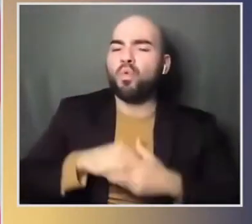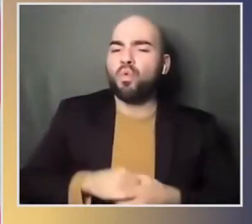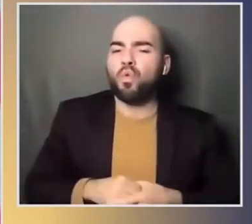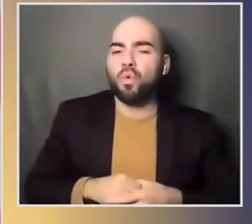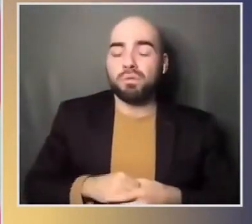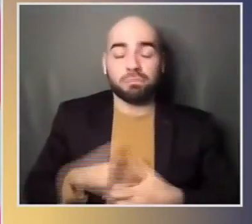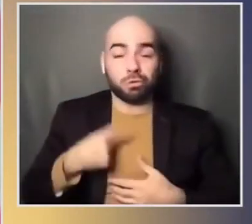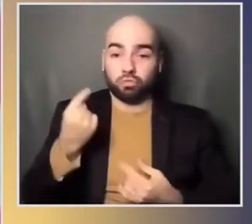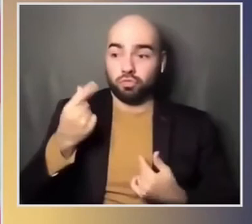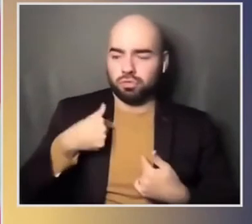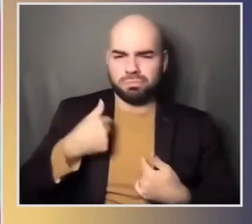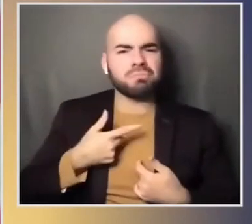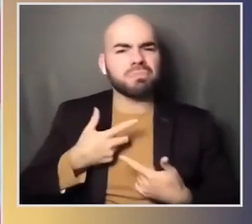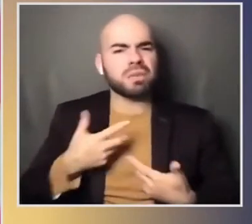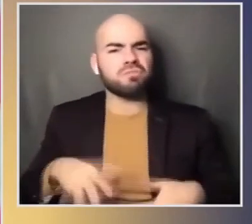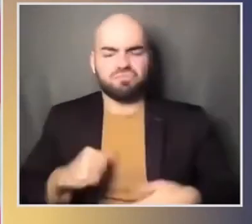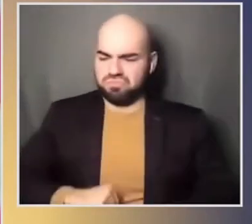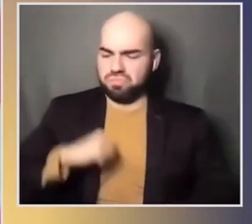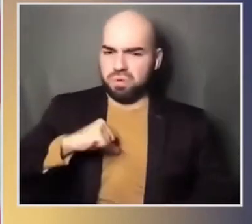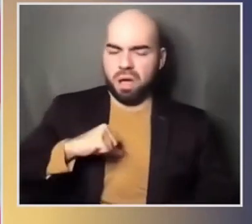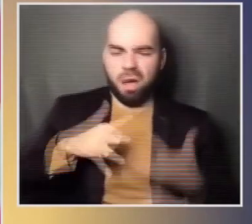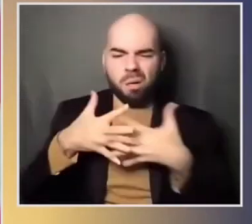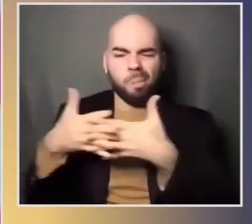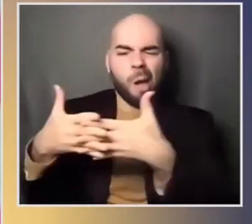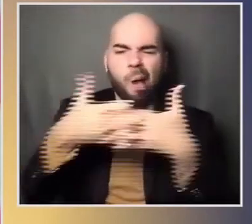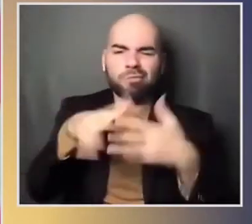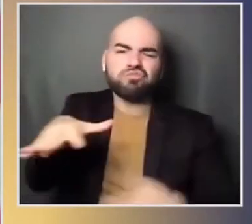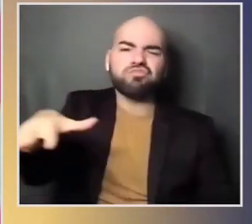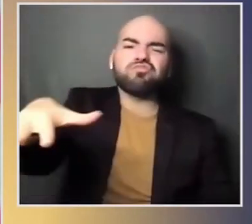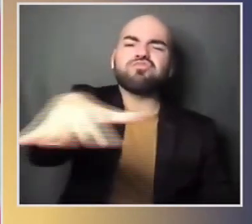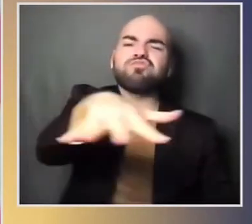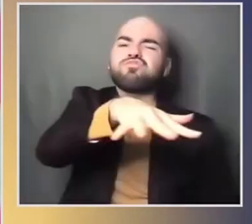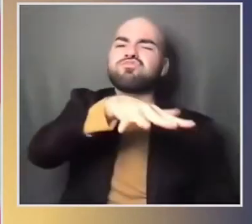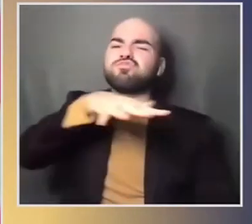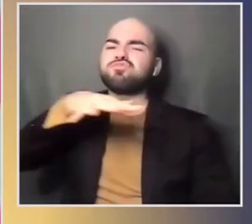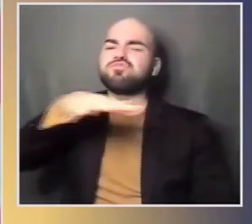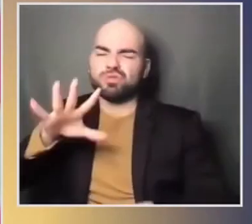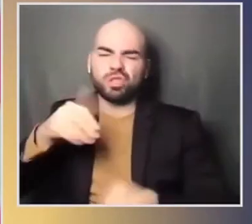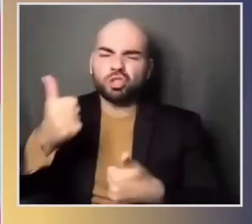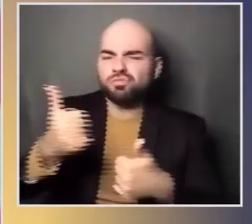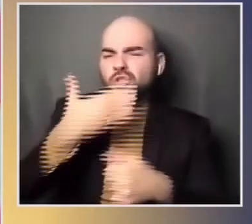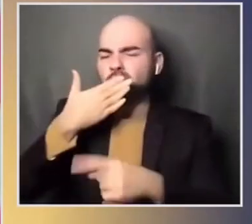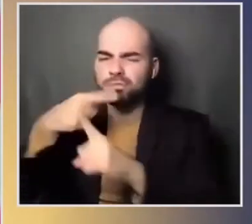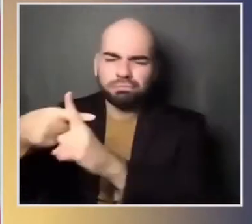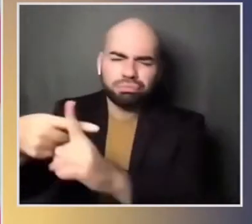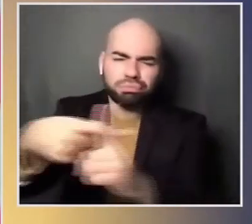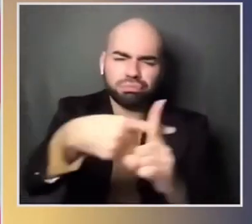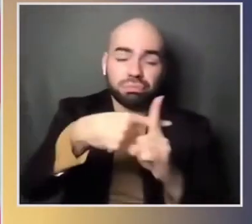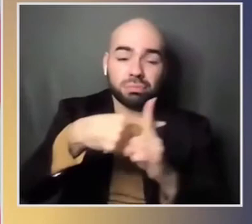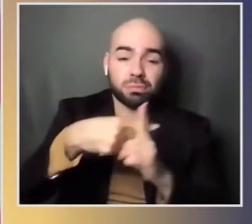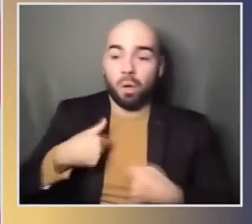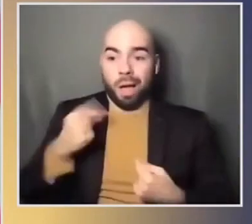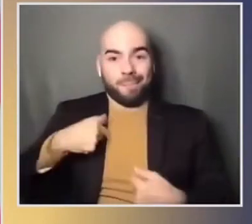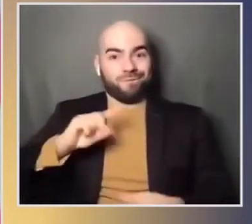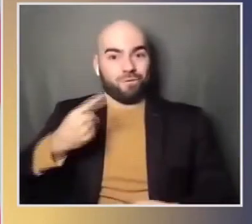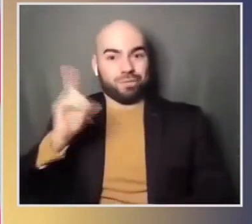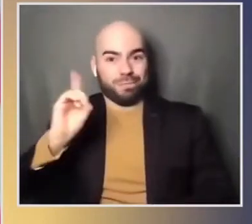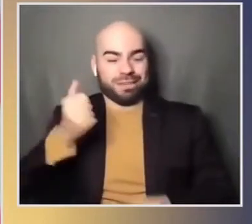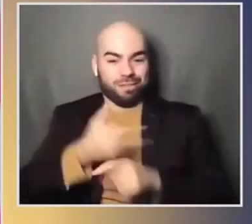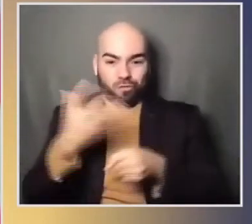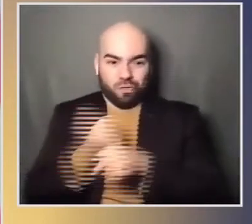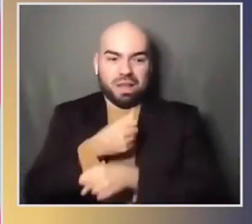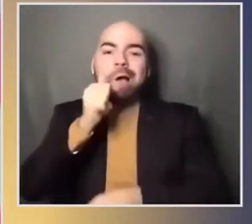values multicultural cooperation maybe we'll be approaching the new world other thank you so much for listening